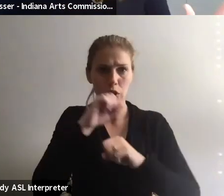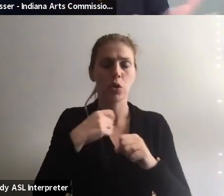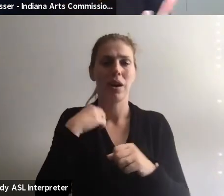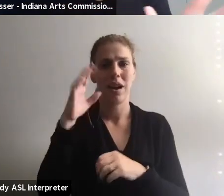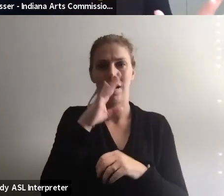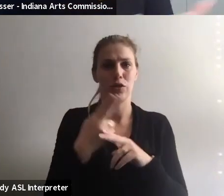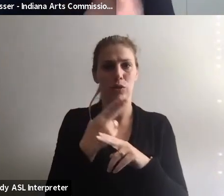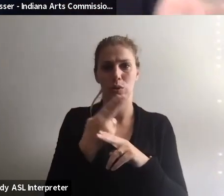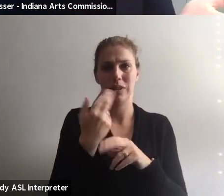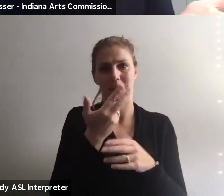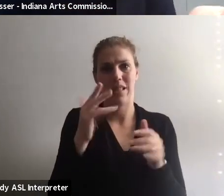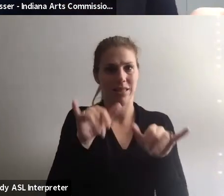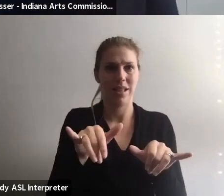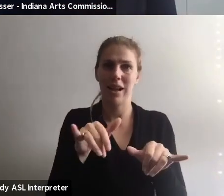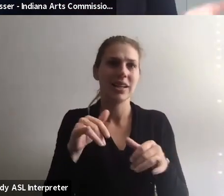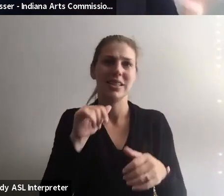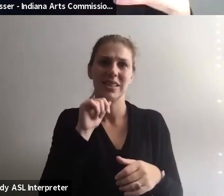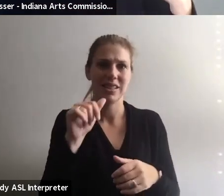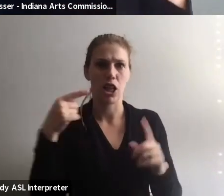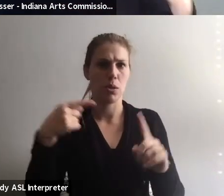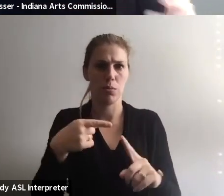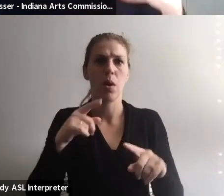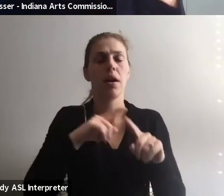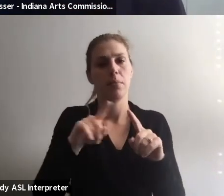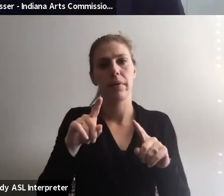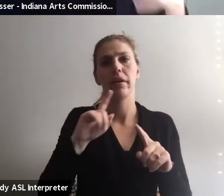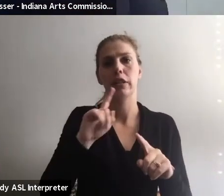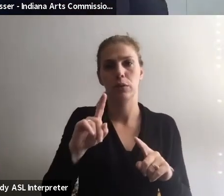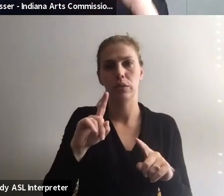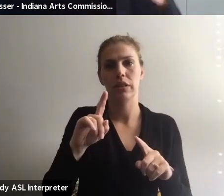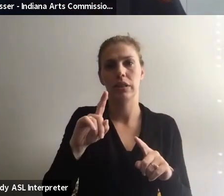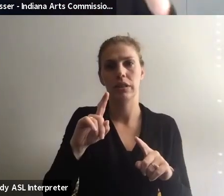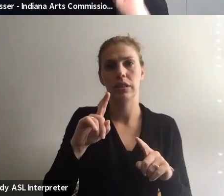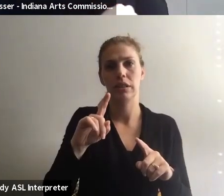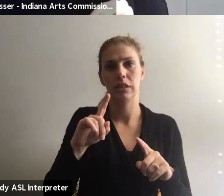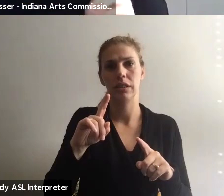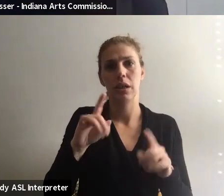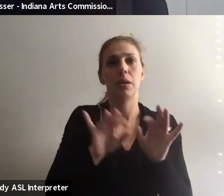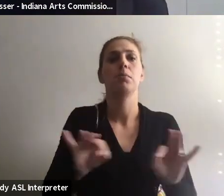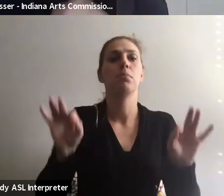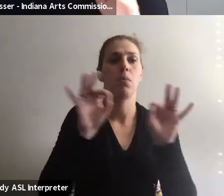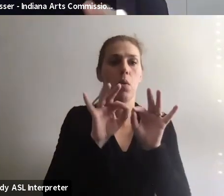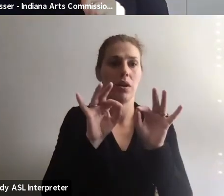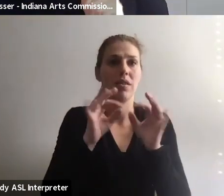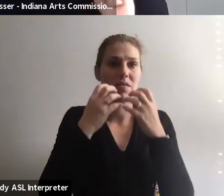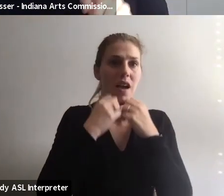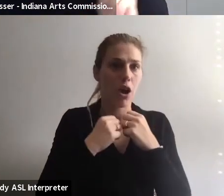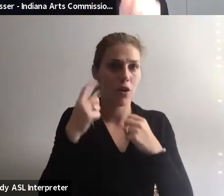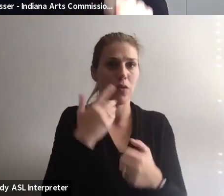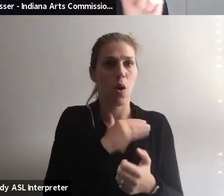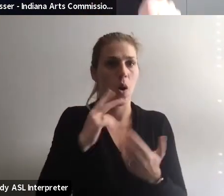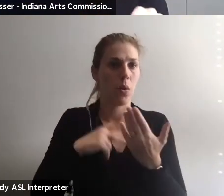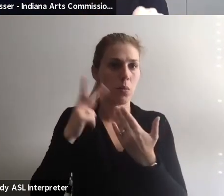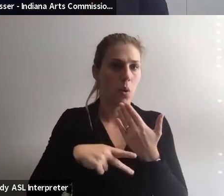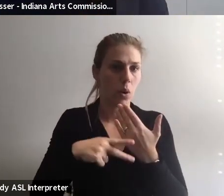any, we don't use anything like that. It's not, it's not the point of it, but it is a very, very important value of the program that